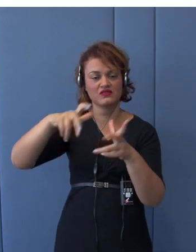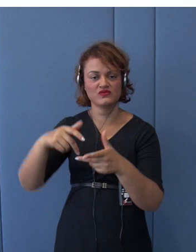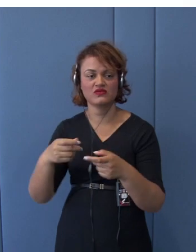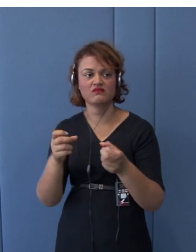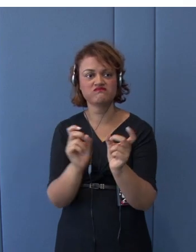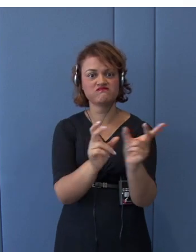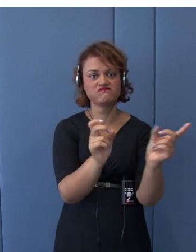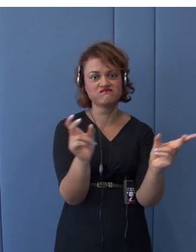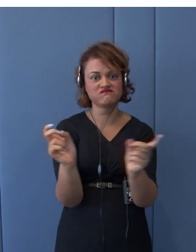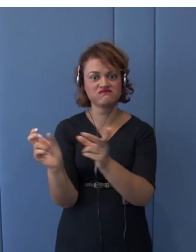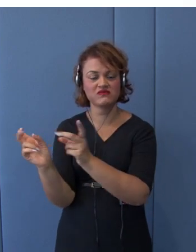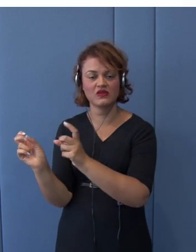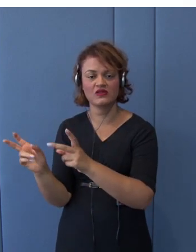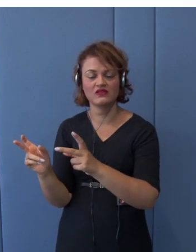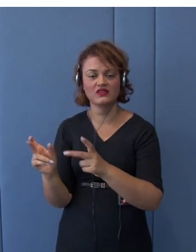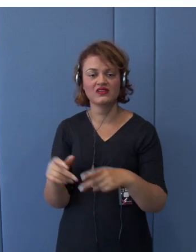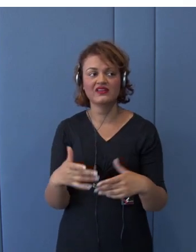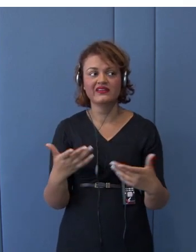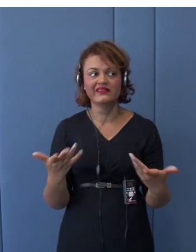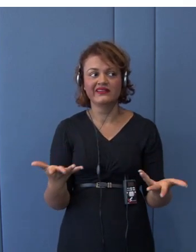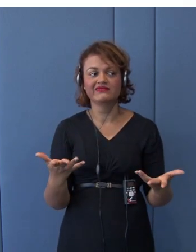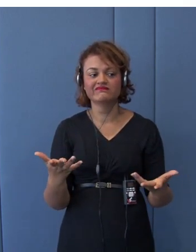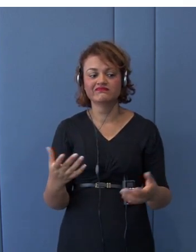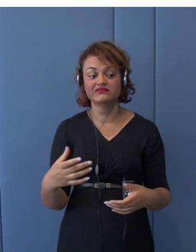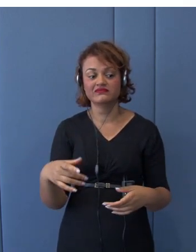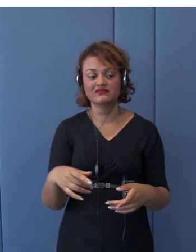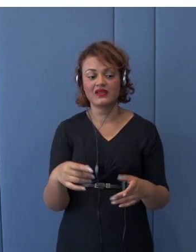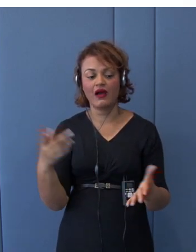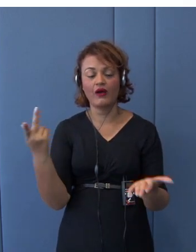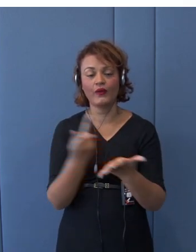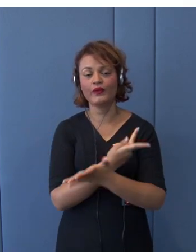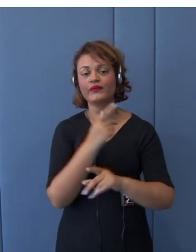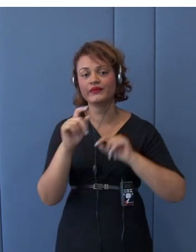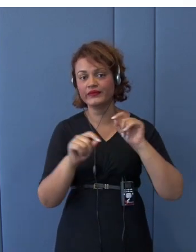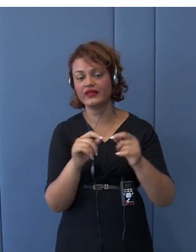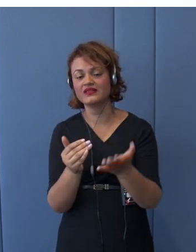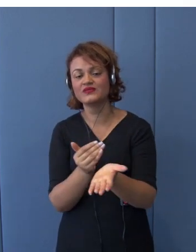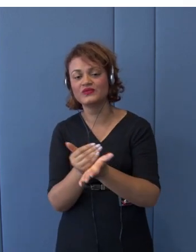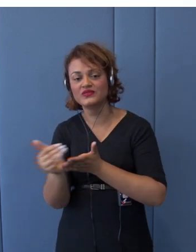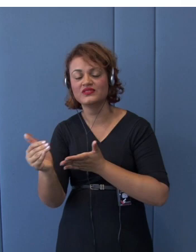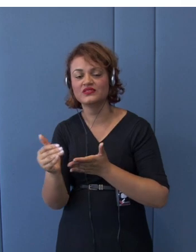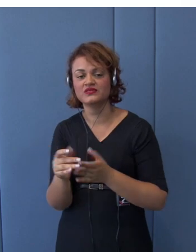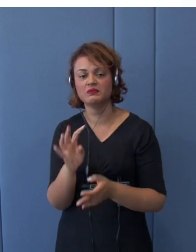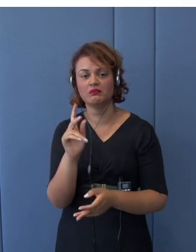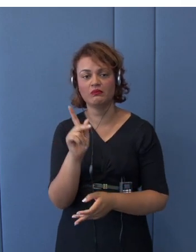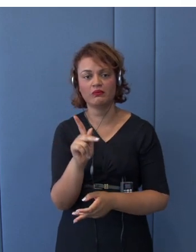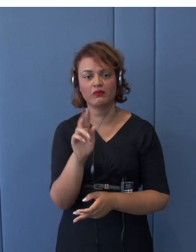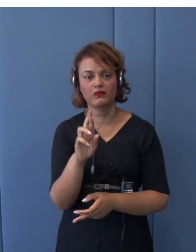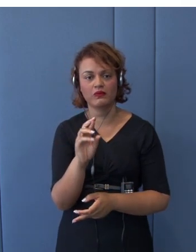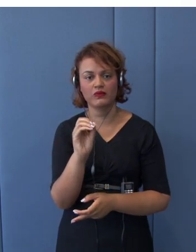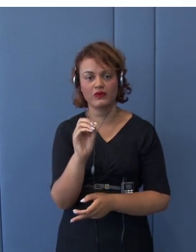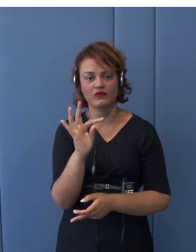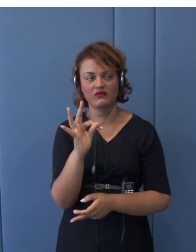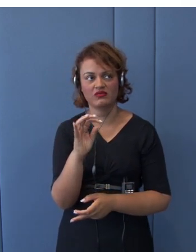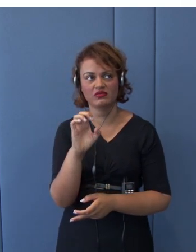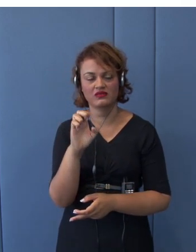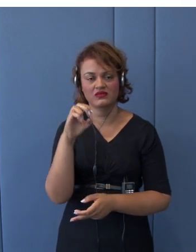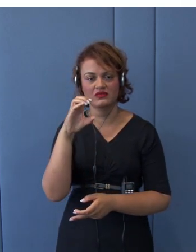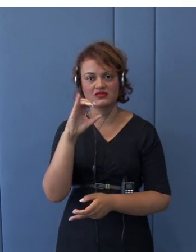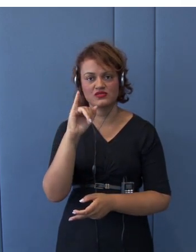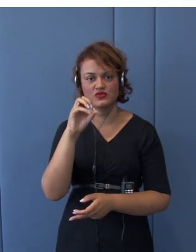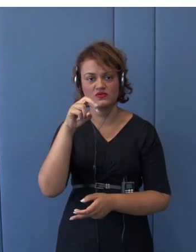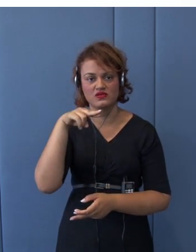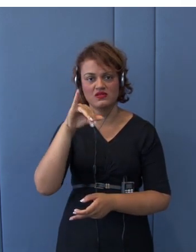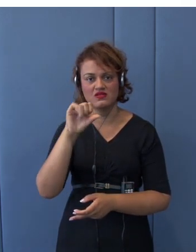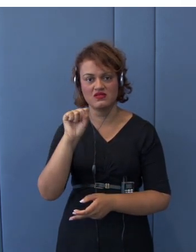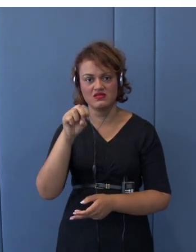this tendency of protectionism by Mr. Trump and his administration? To